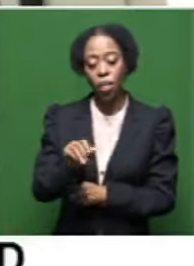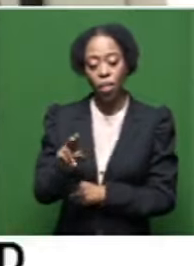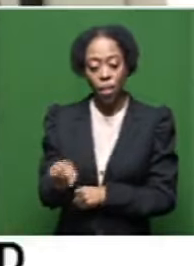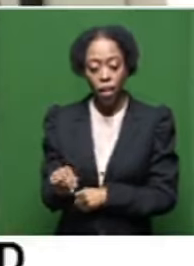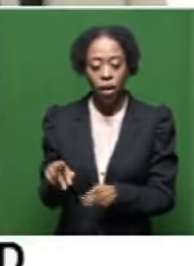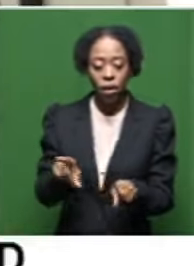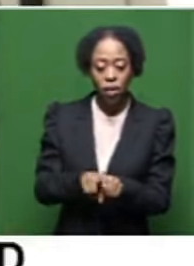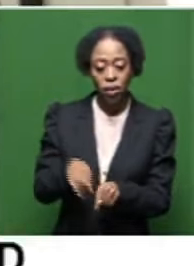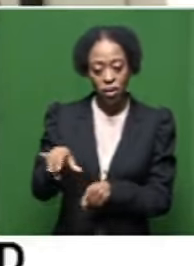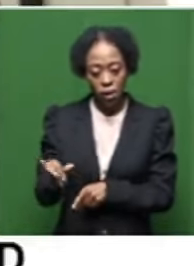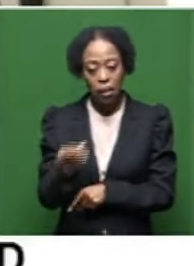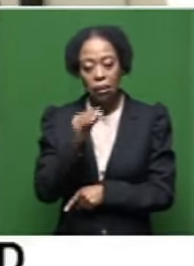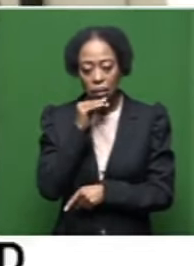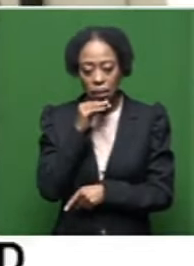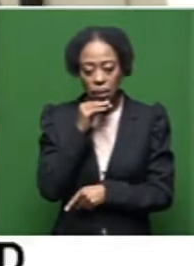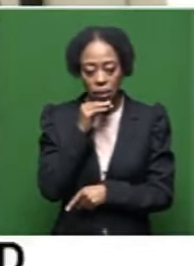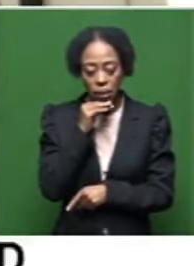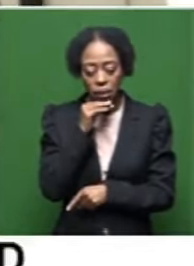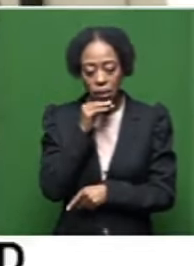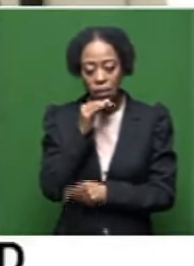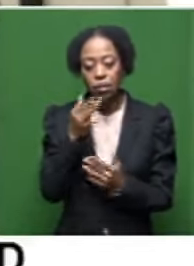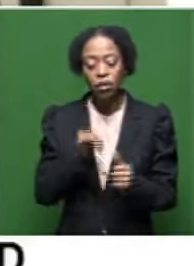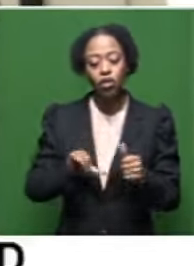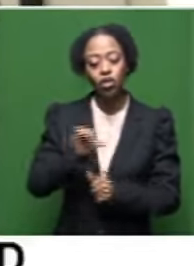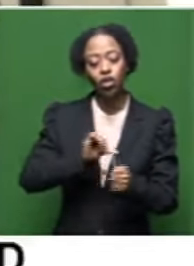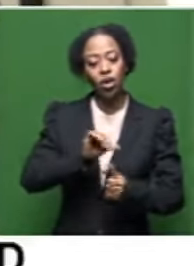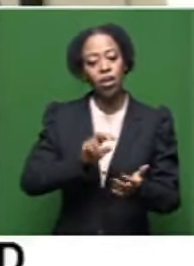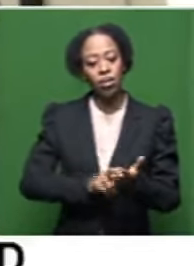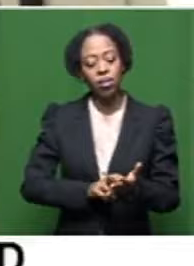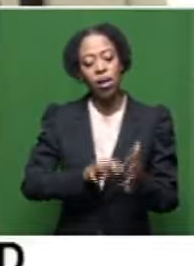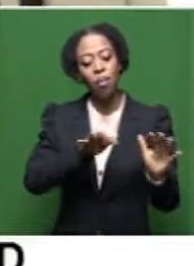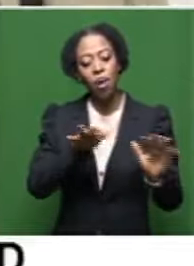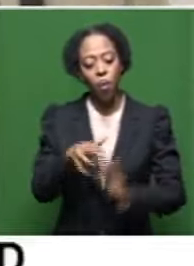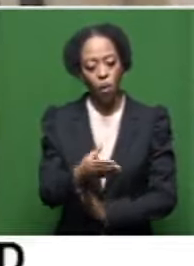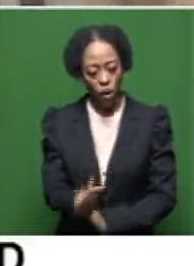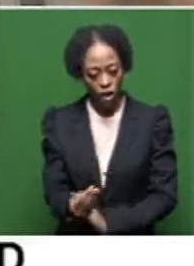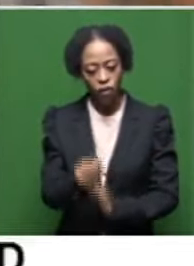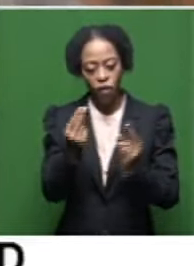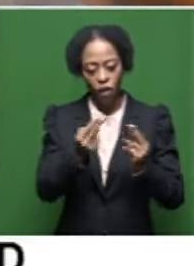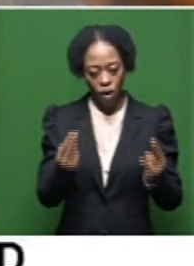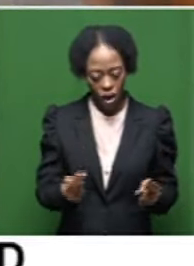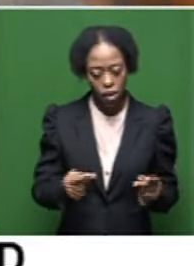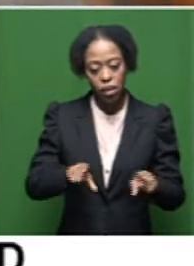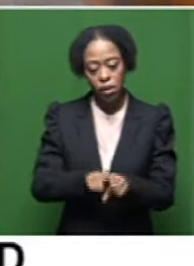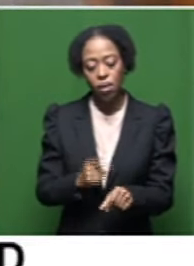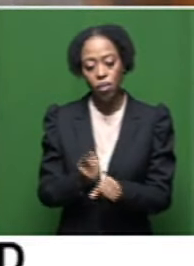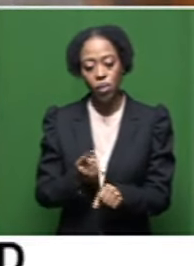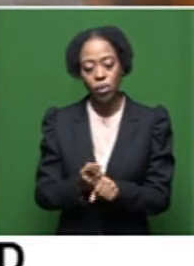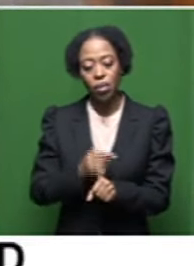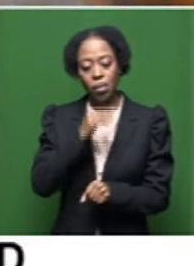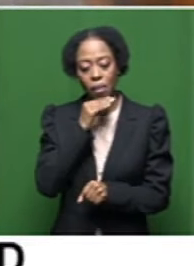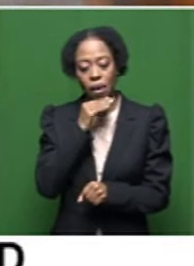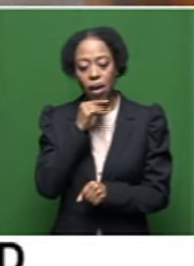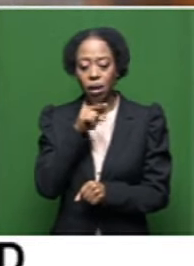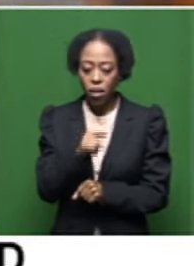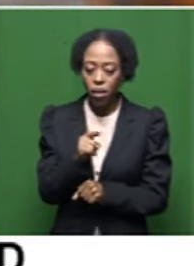speaks to a social need that people have for the arts. And that when, when artists